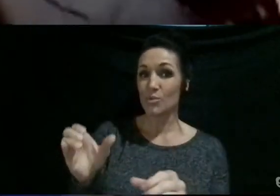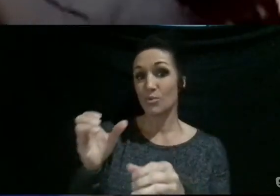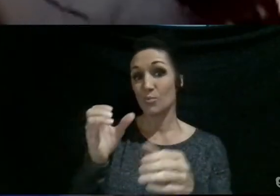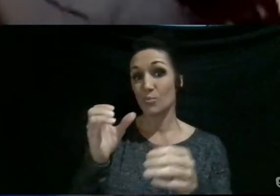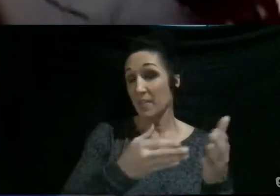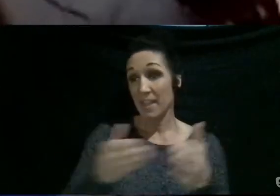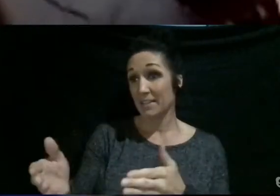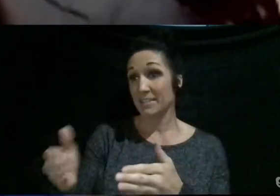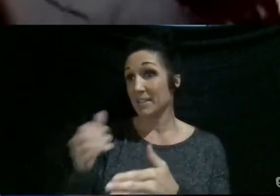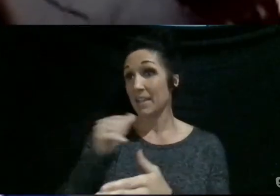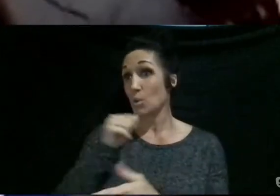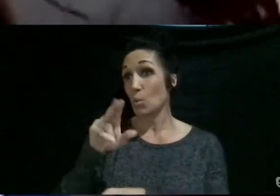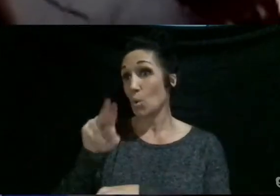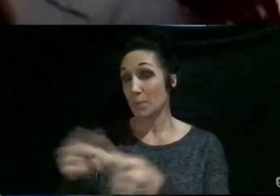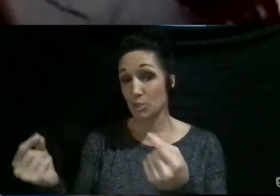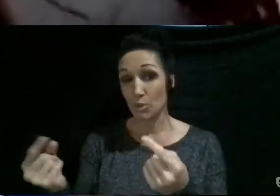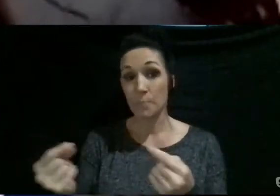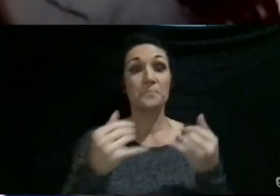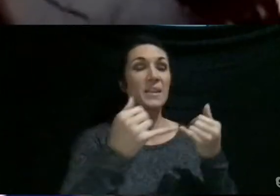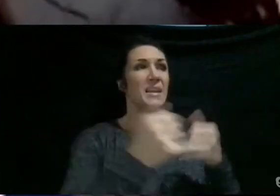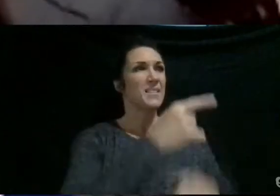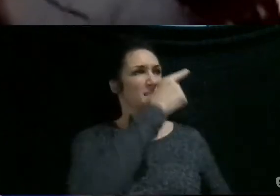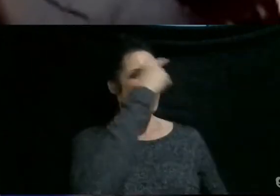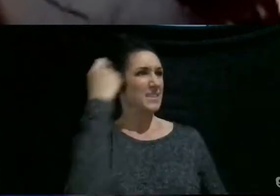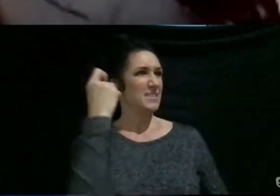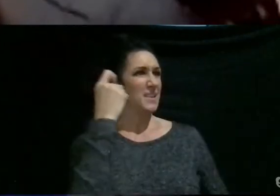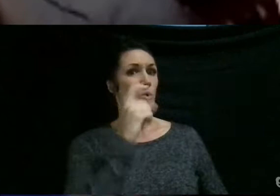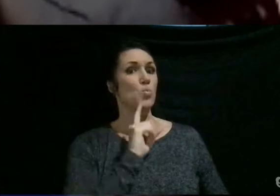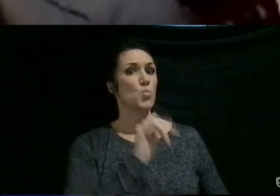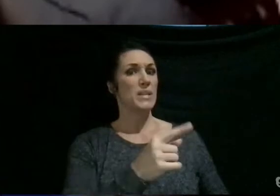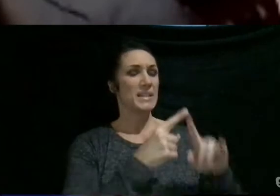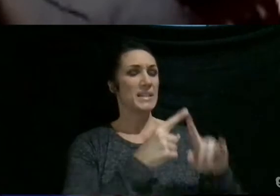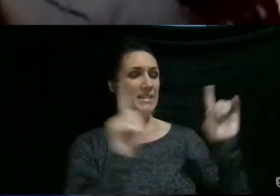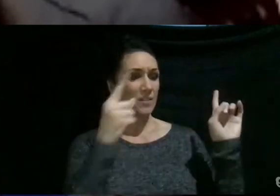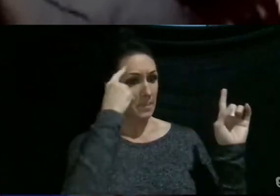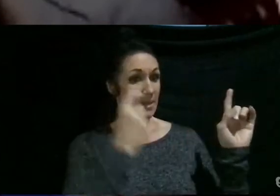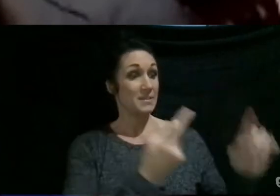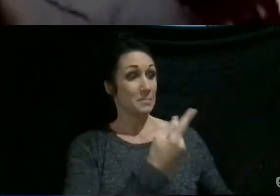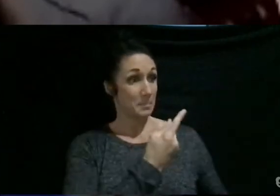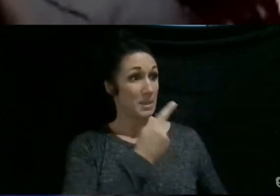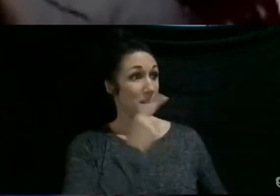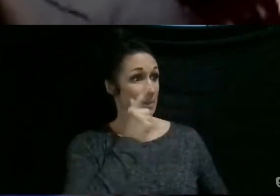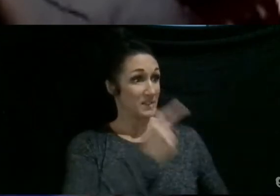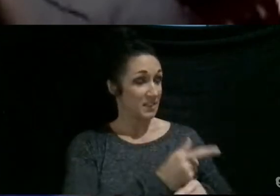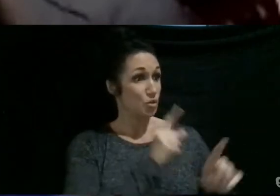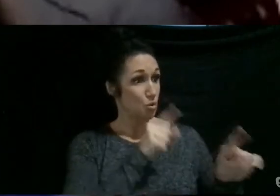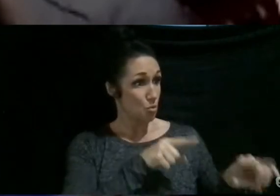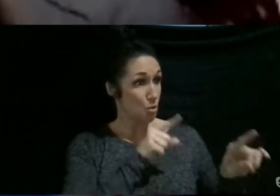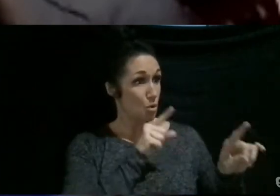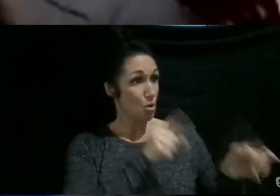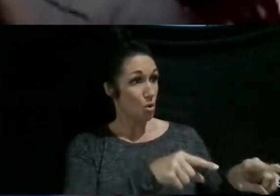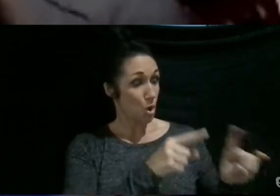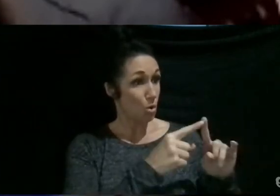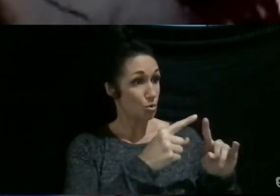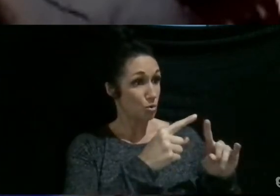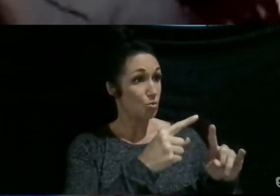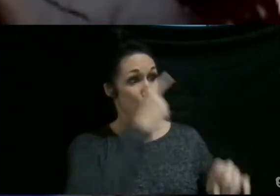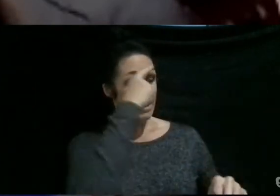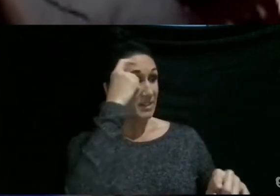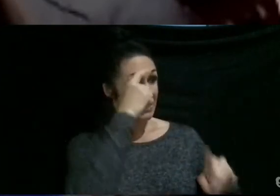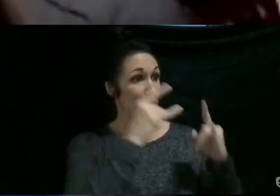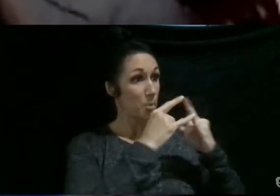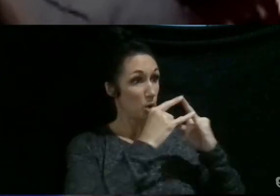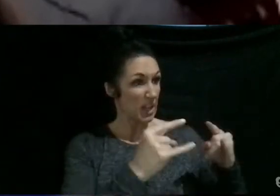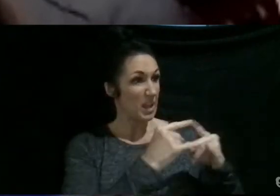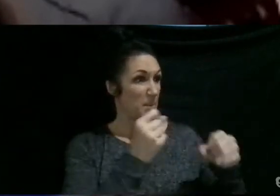I know, for me, this summer, it was, it was really different, because me and my sister usually go to the summer camp every